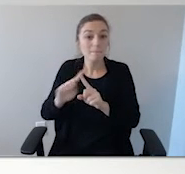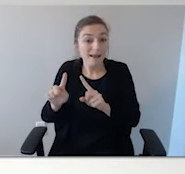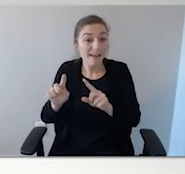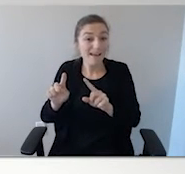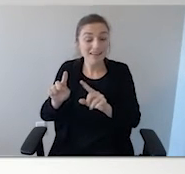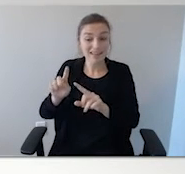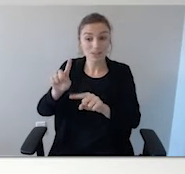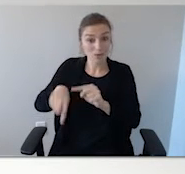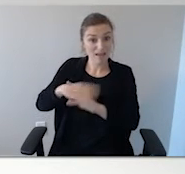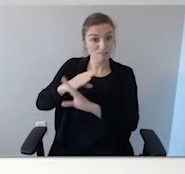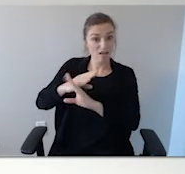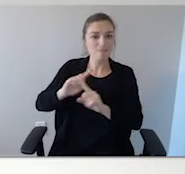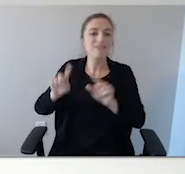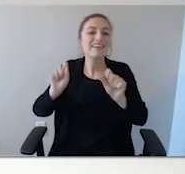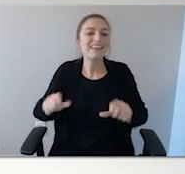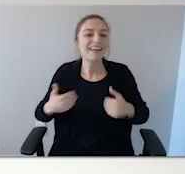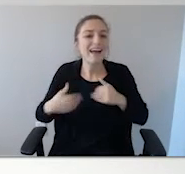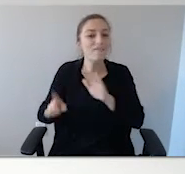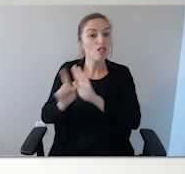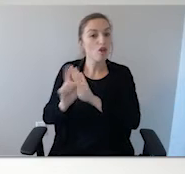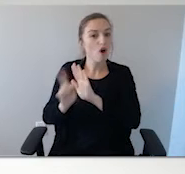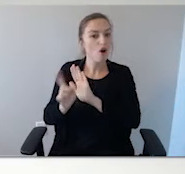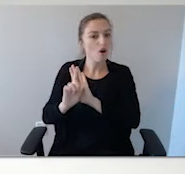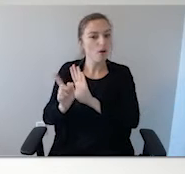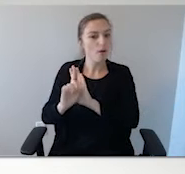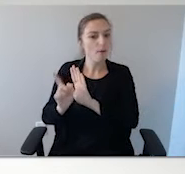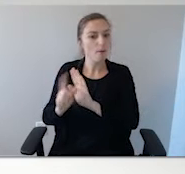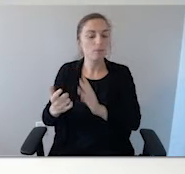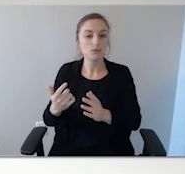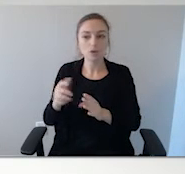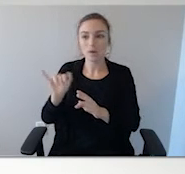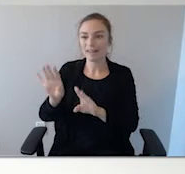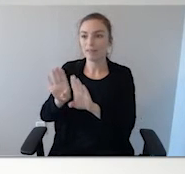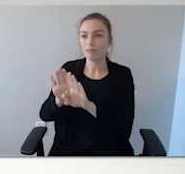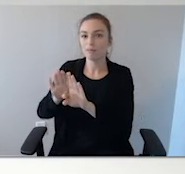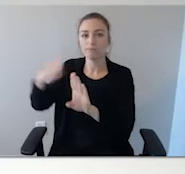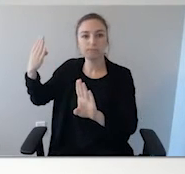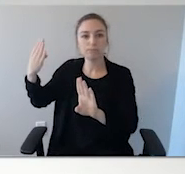on a door so that it would sound off and let them know that the door has been open.